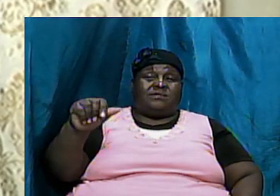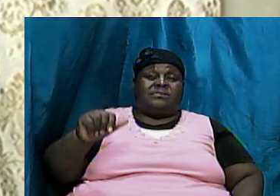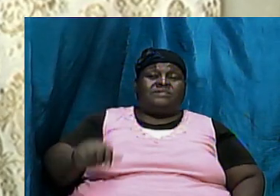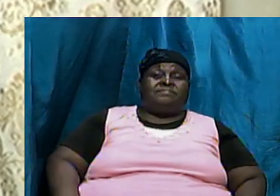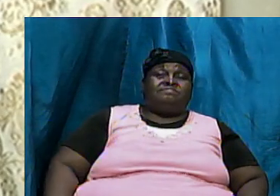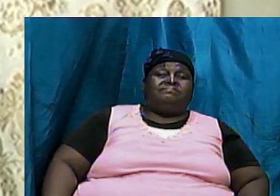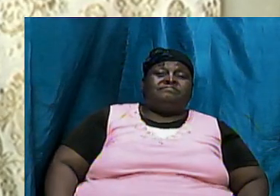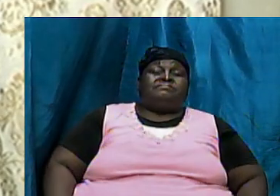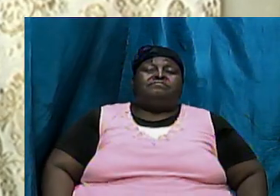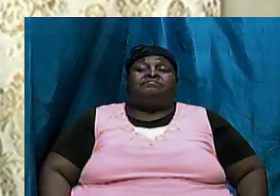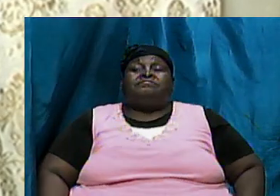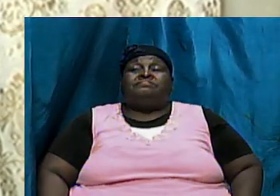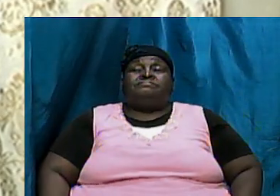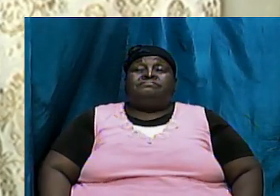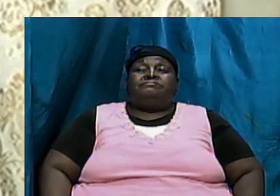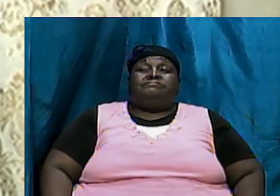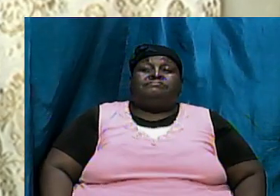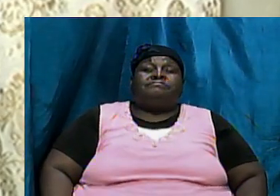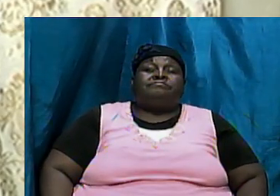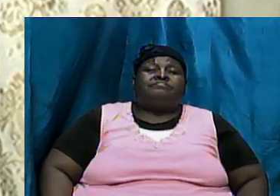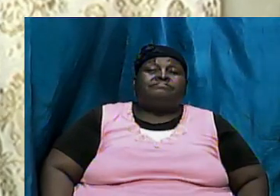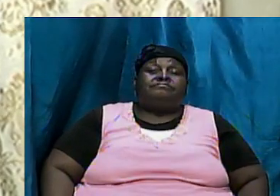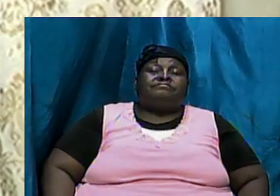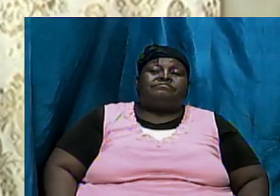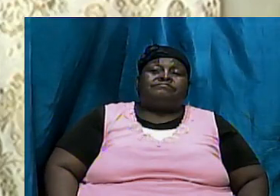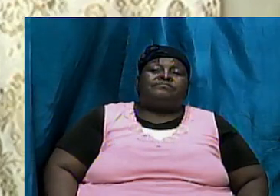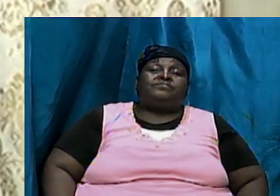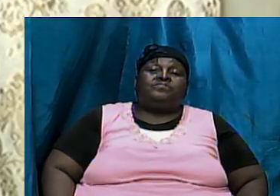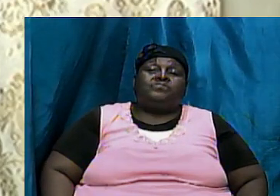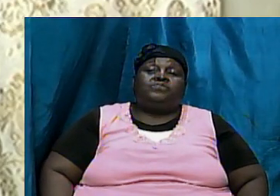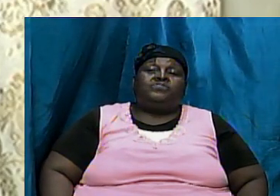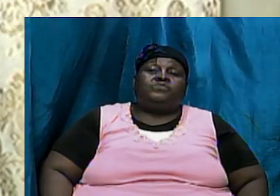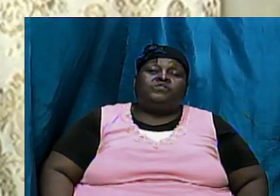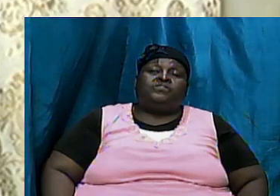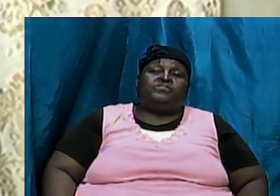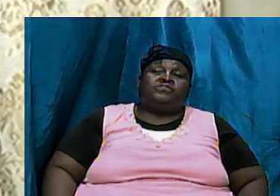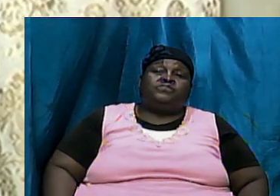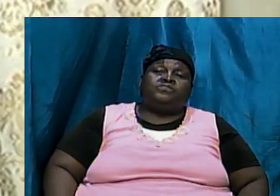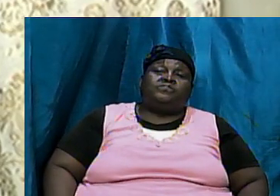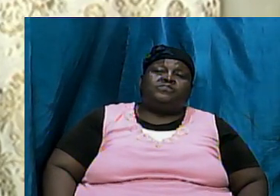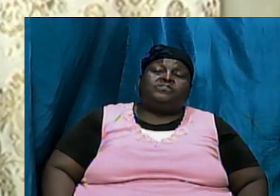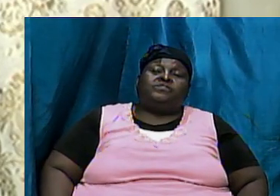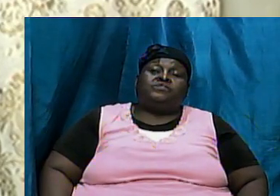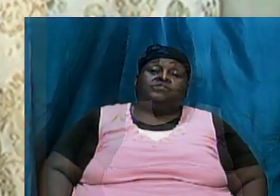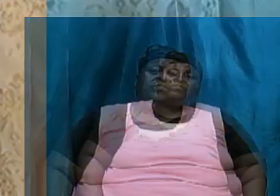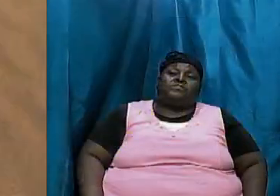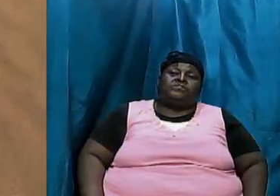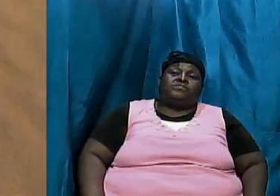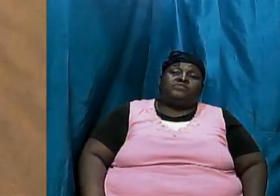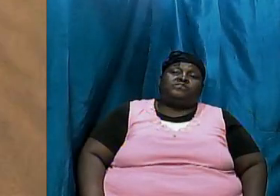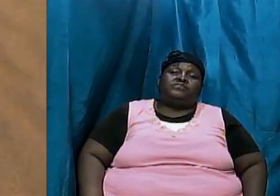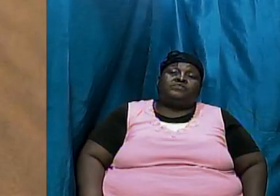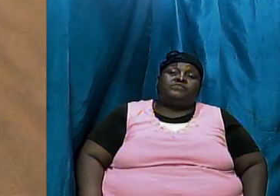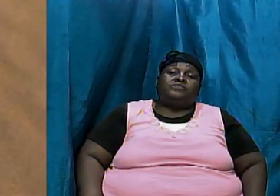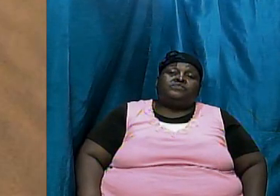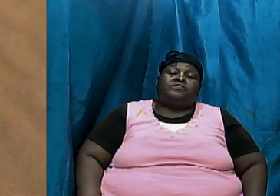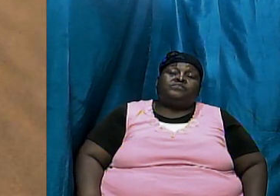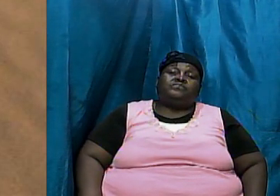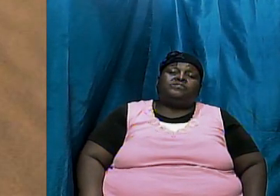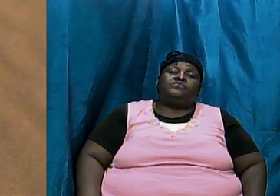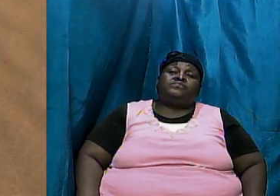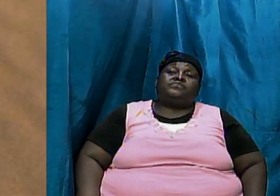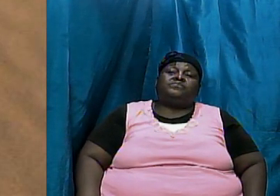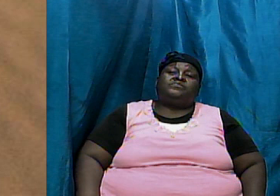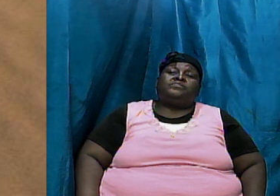little and then we go into verse 20 so let's bring it up on the screen and we can look at the